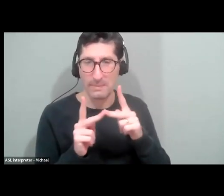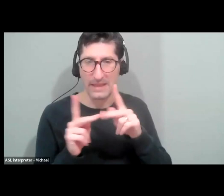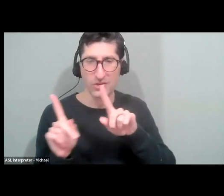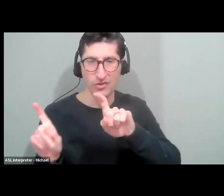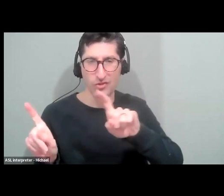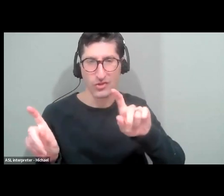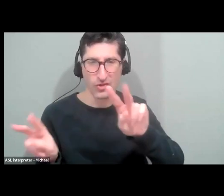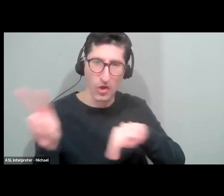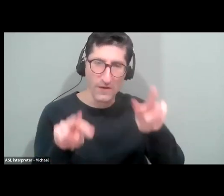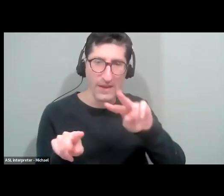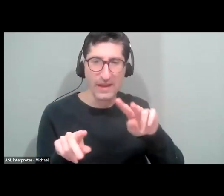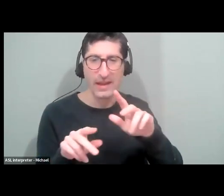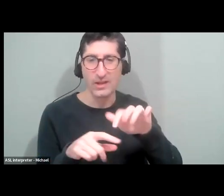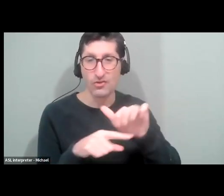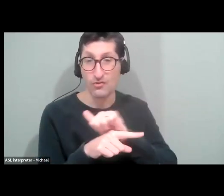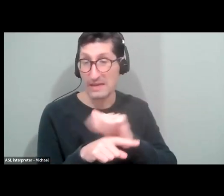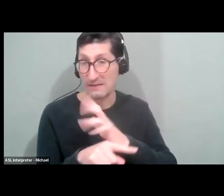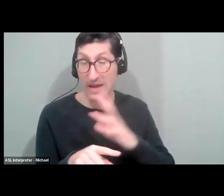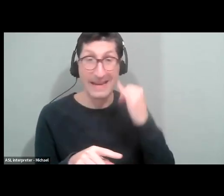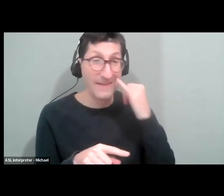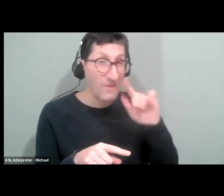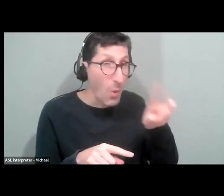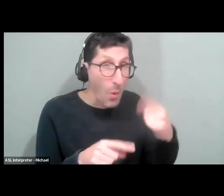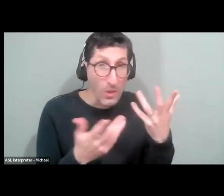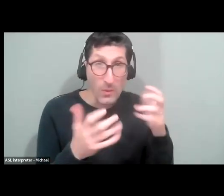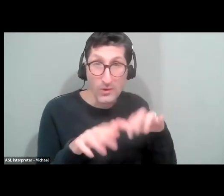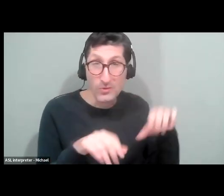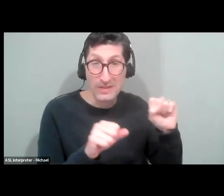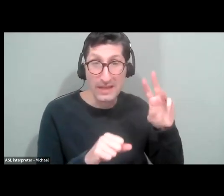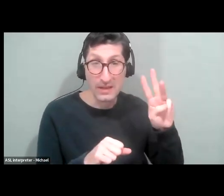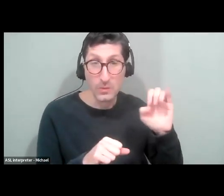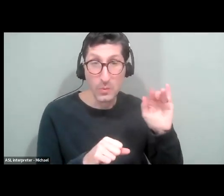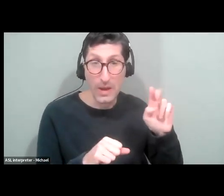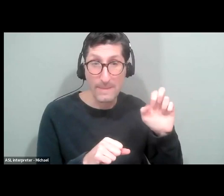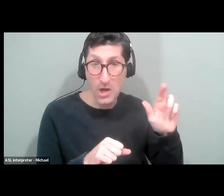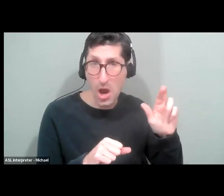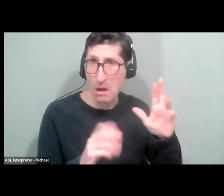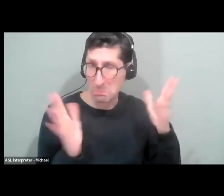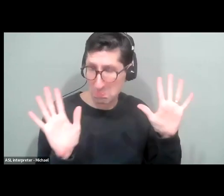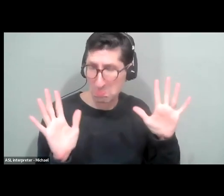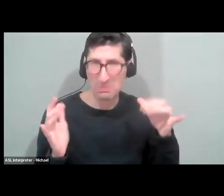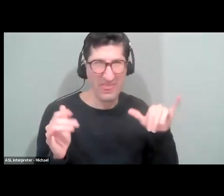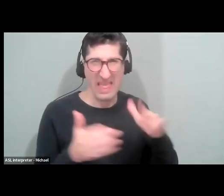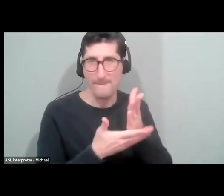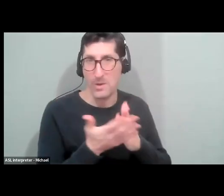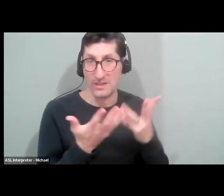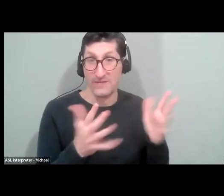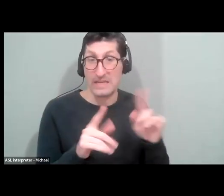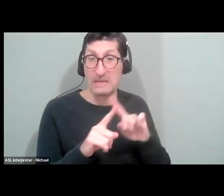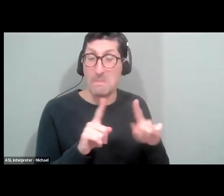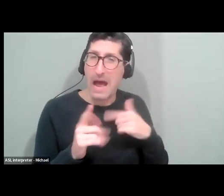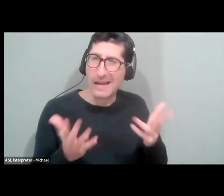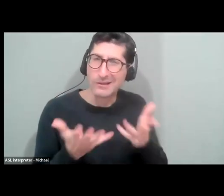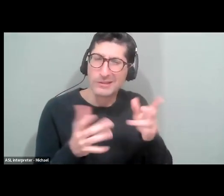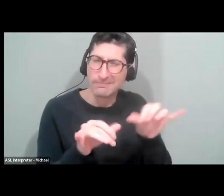anyone who just wanted to be here for the webinar stuff. I'd encourage you to stay for the training. Um, it's important to at least know what kind of